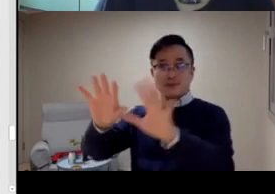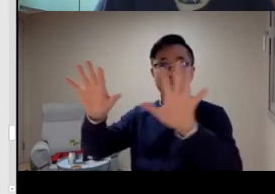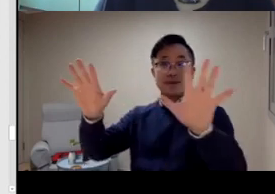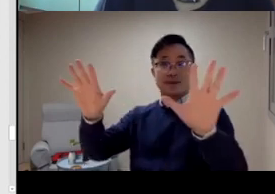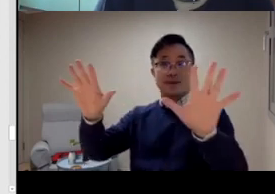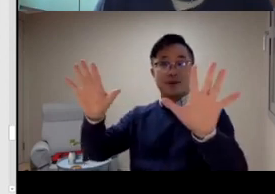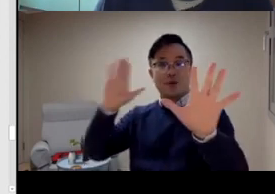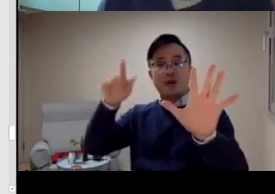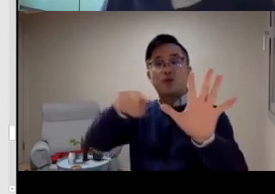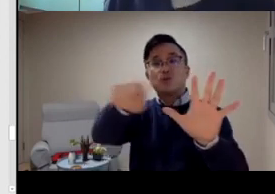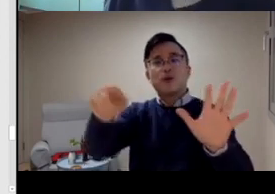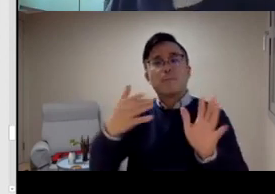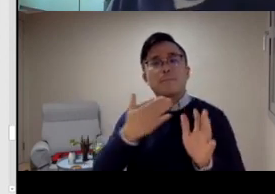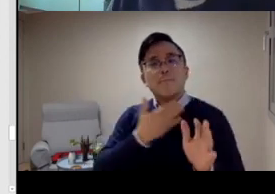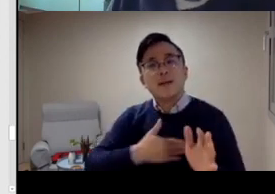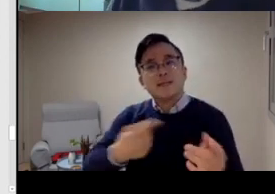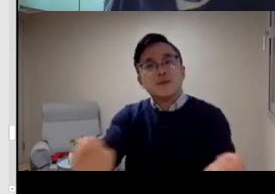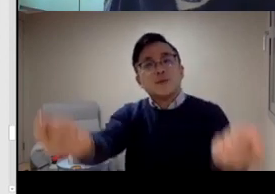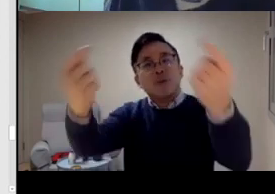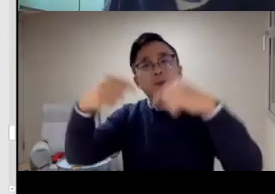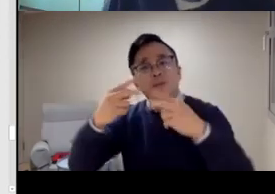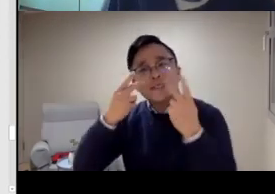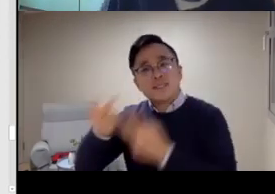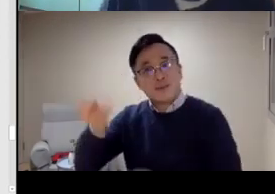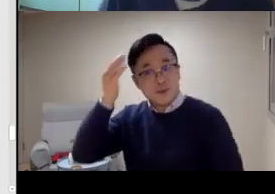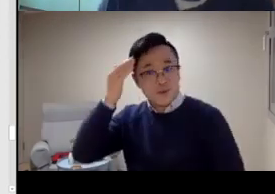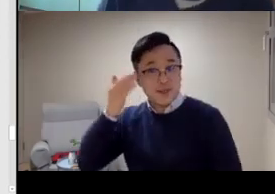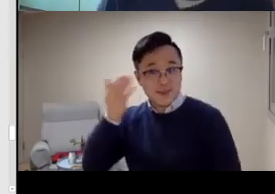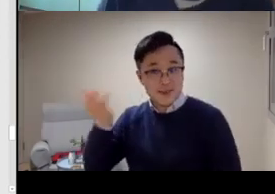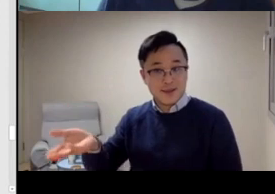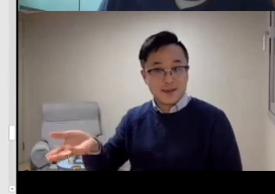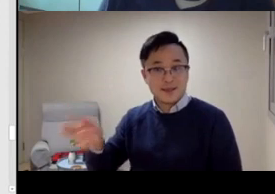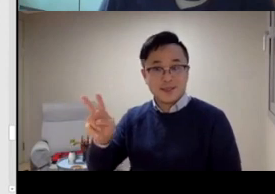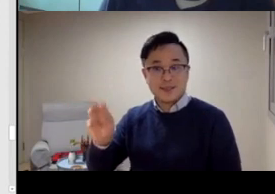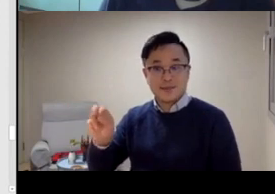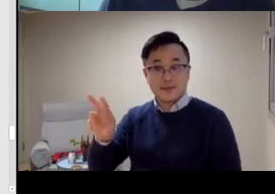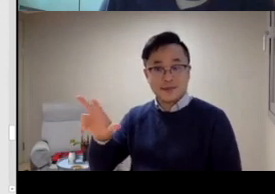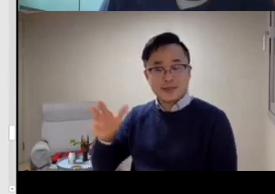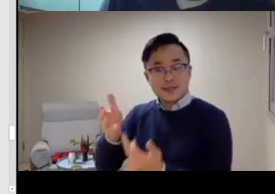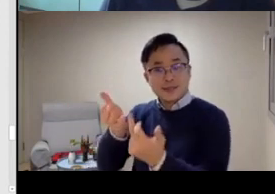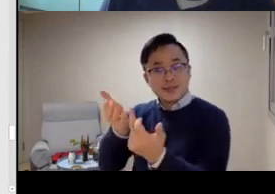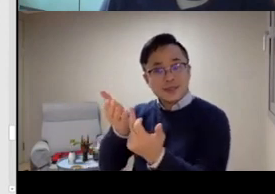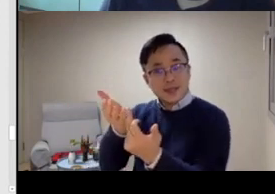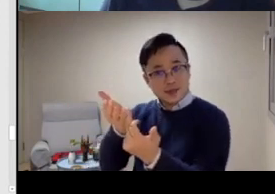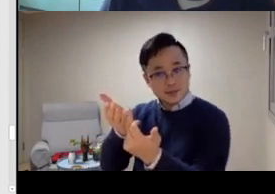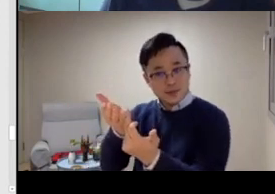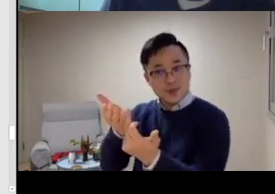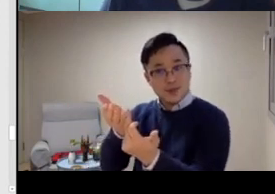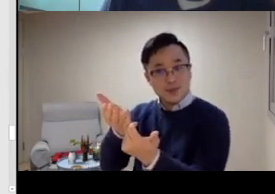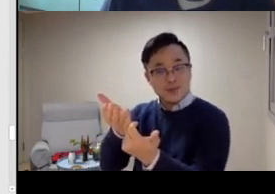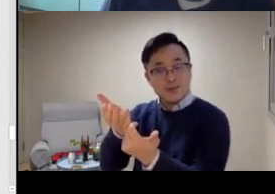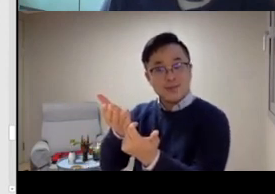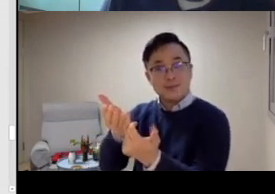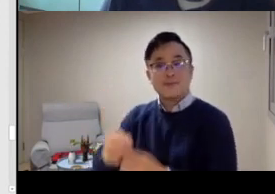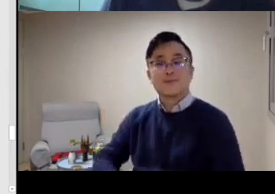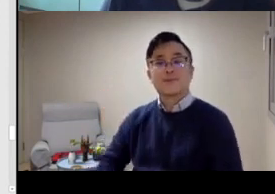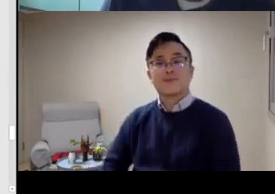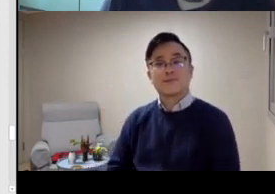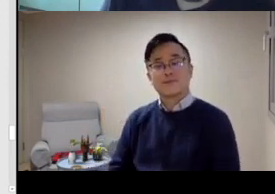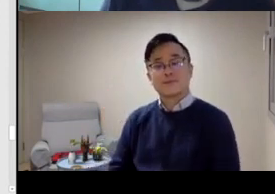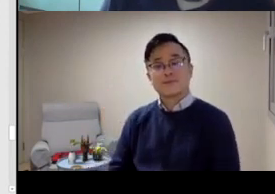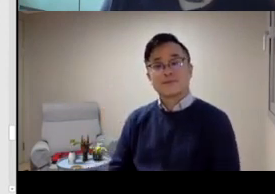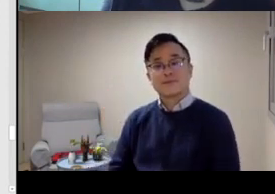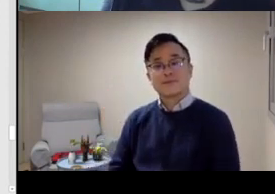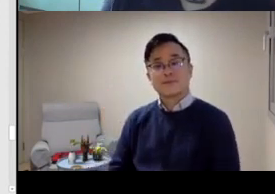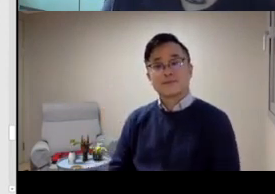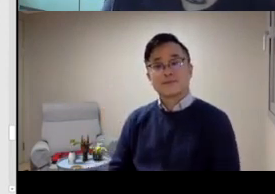So now we are getting ready to plan for the coming of world federation of the deaf to Korea. And we hope to see